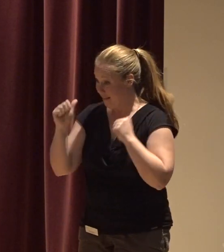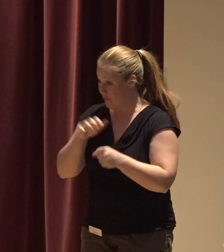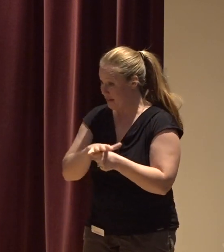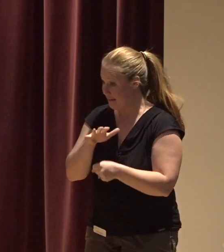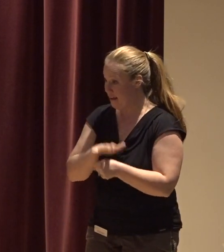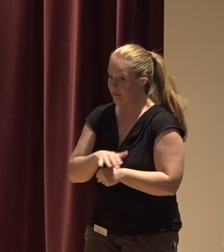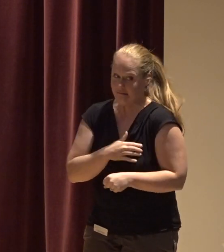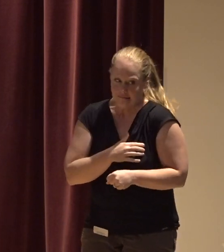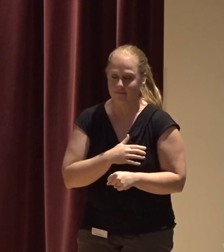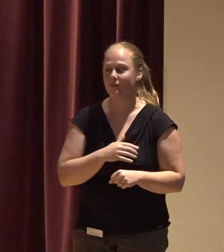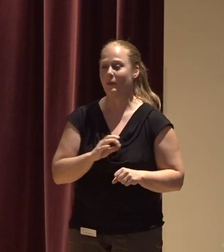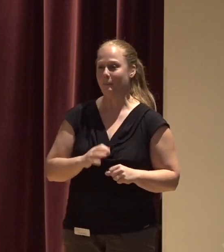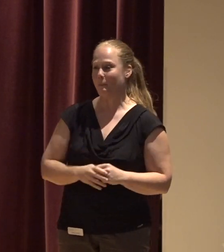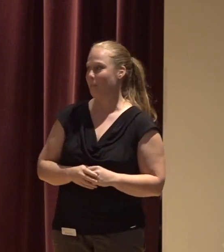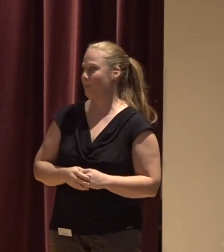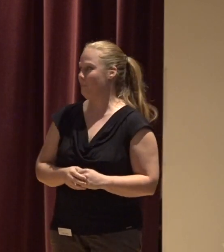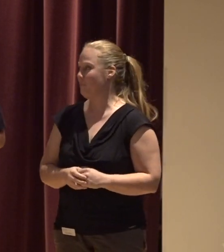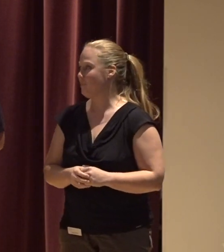Okay